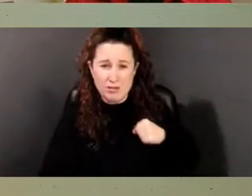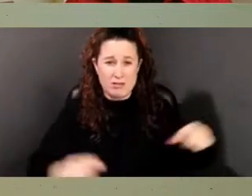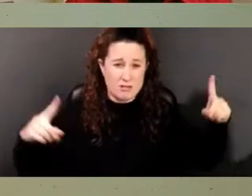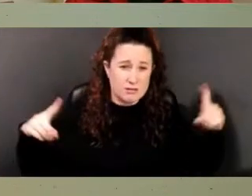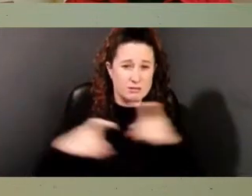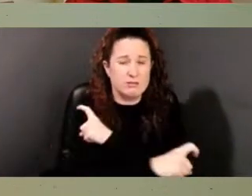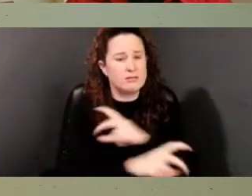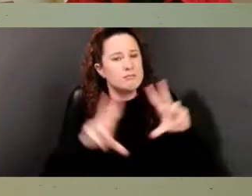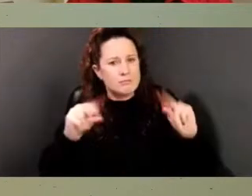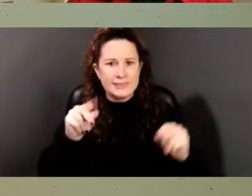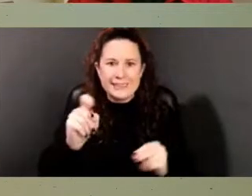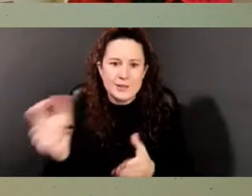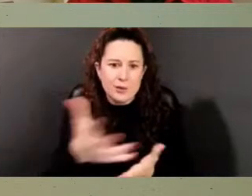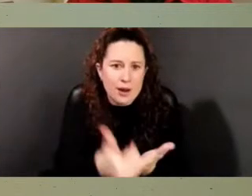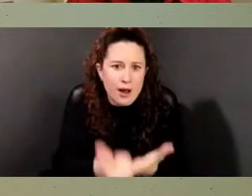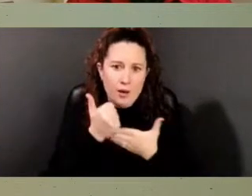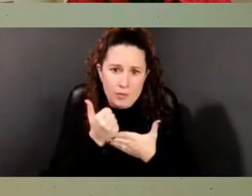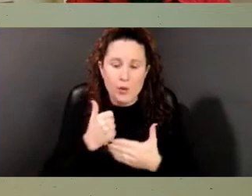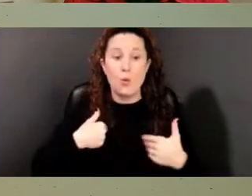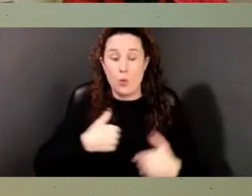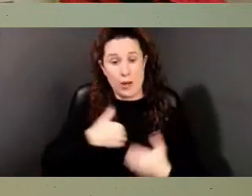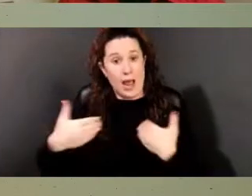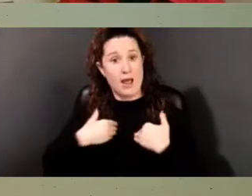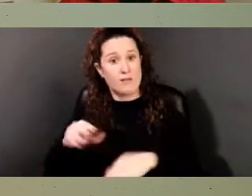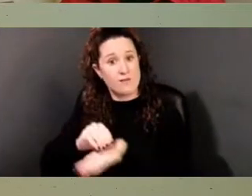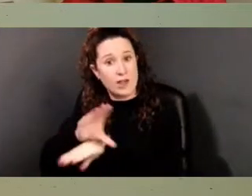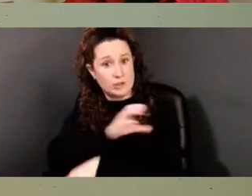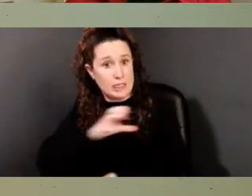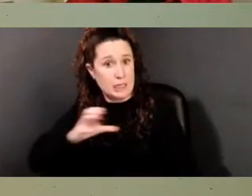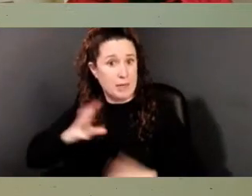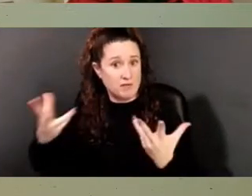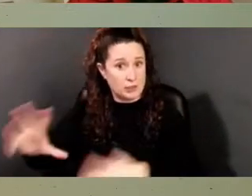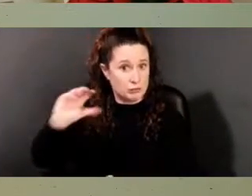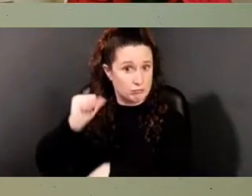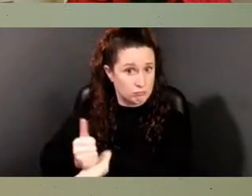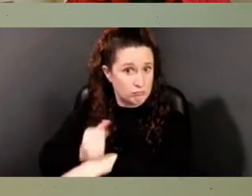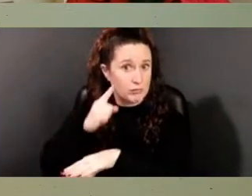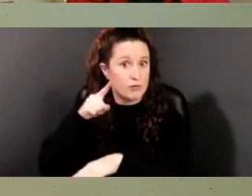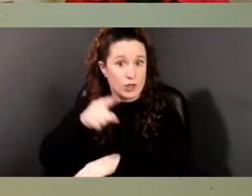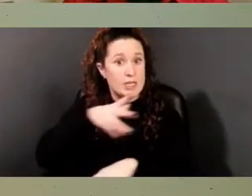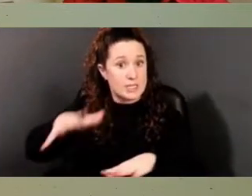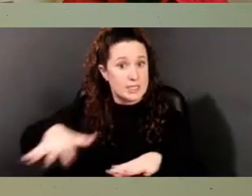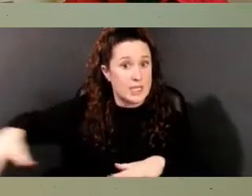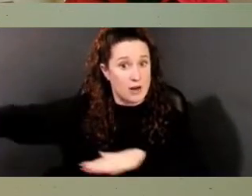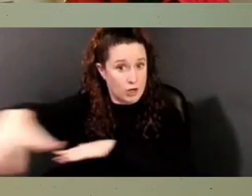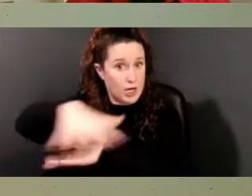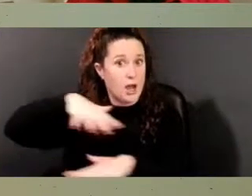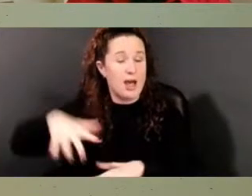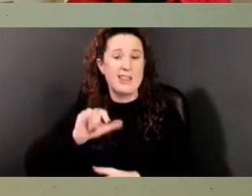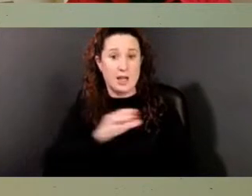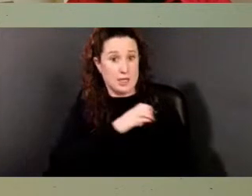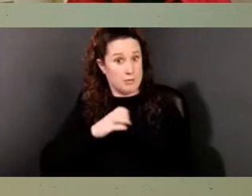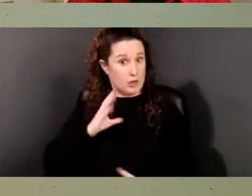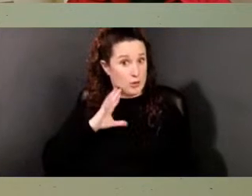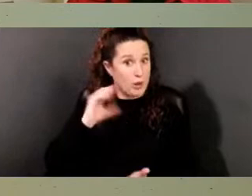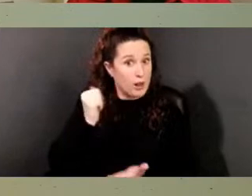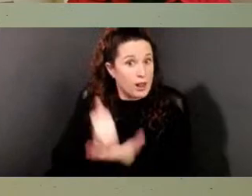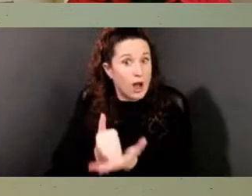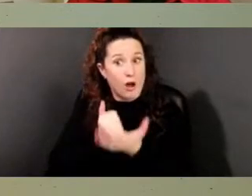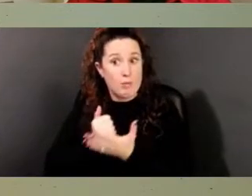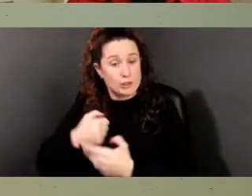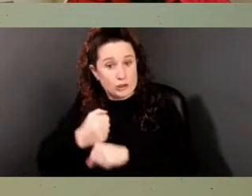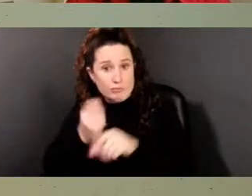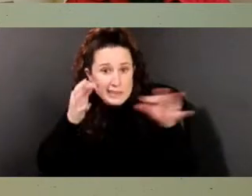We have established an advisory committee for the John Nicholson plantation, and that committee will assist with future improvements to site